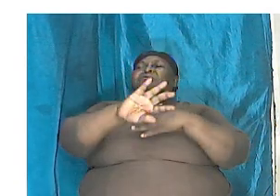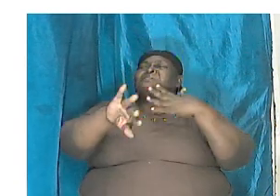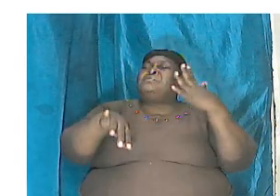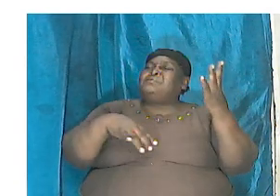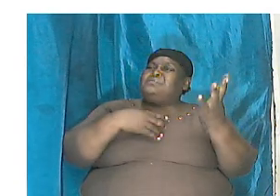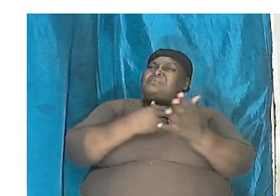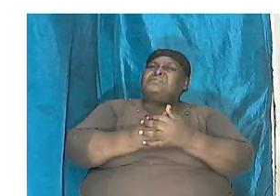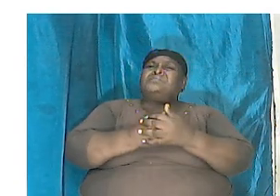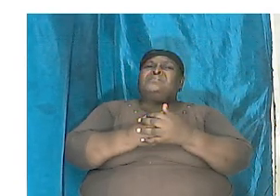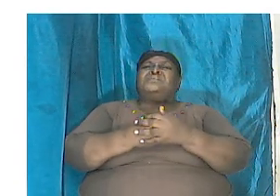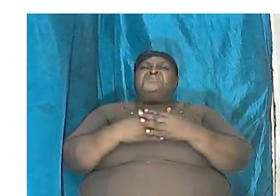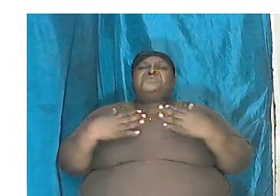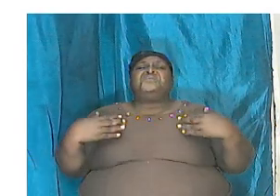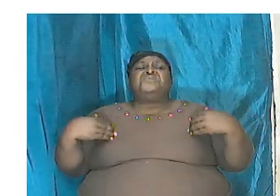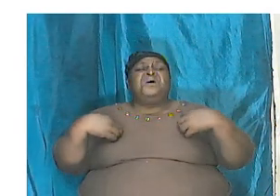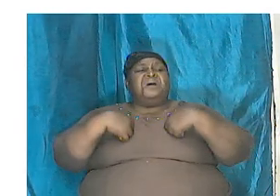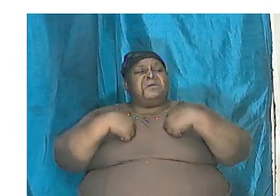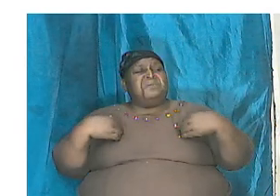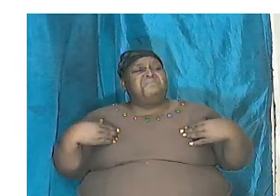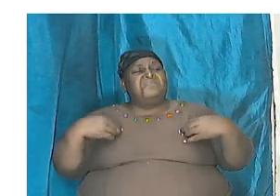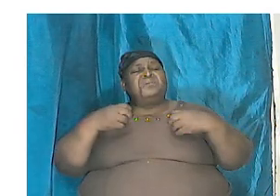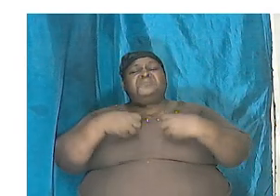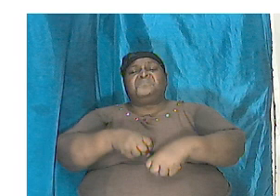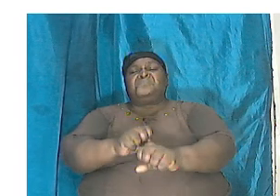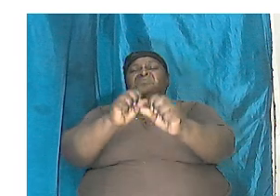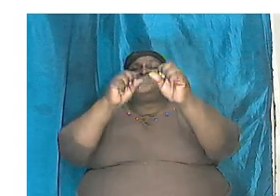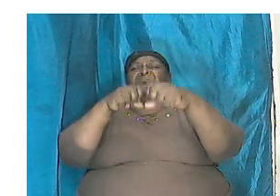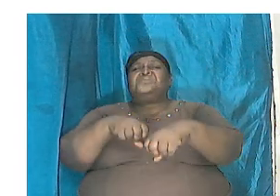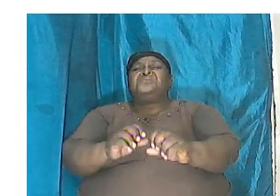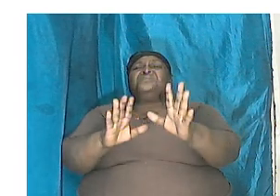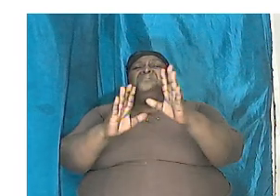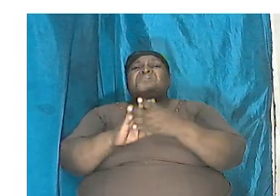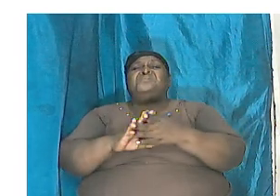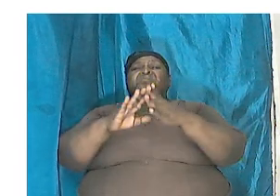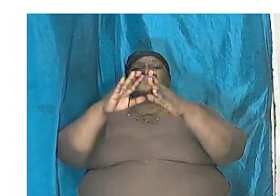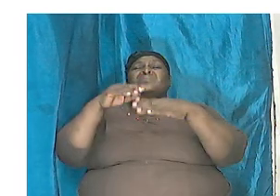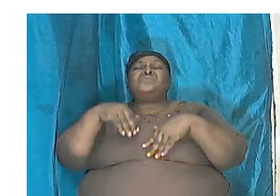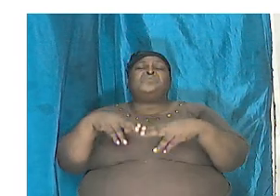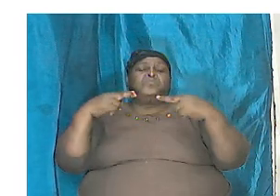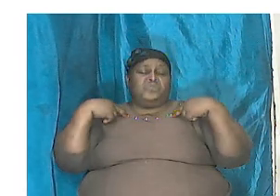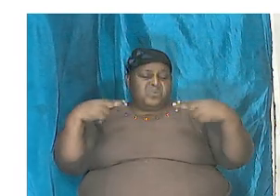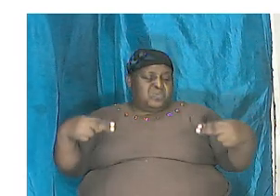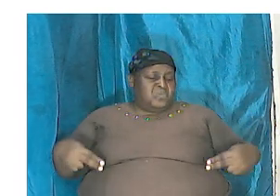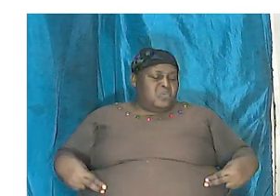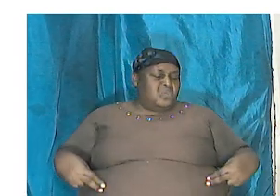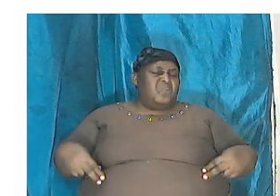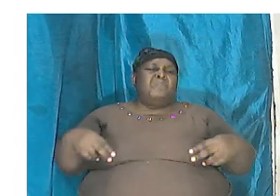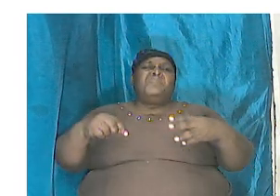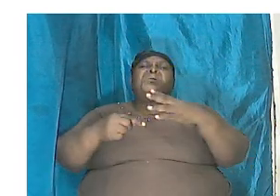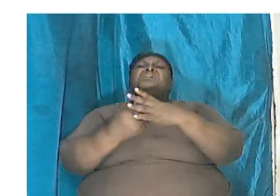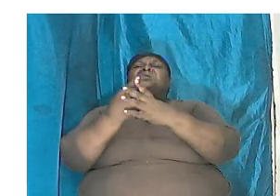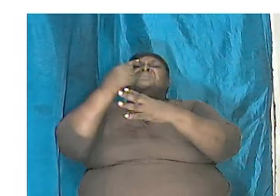mammals in the ocean yes the animal kingdom humankind the plant kingdom after